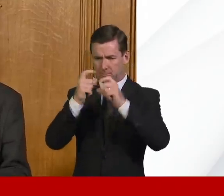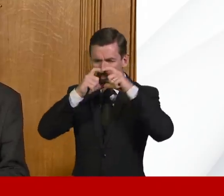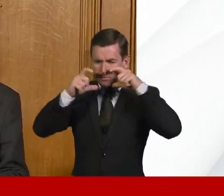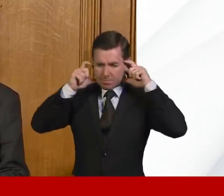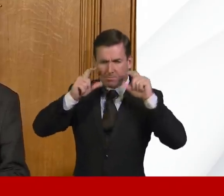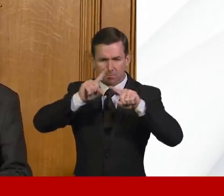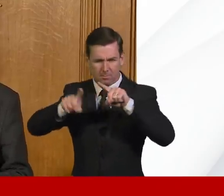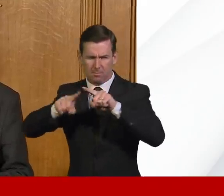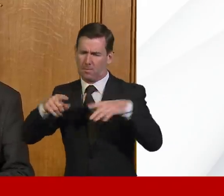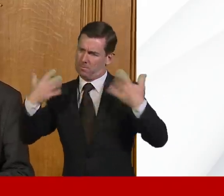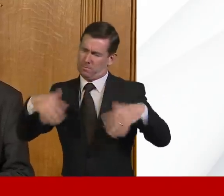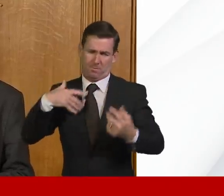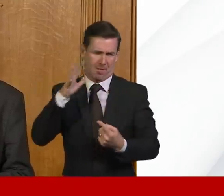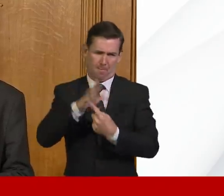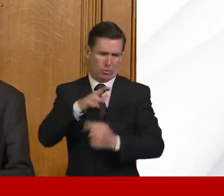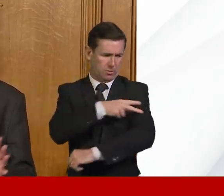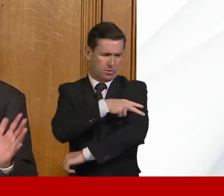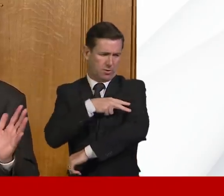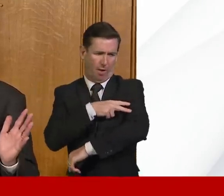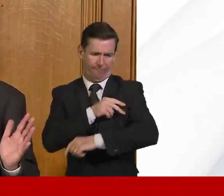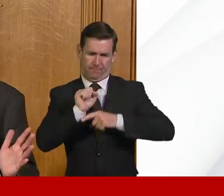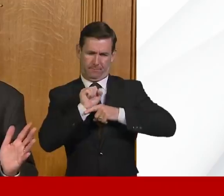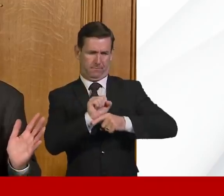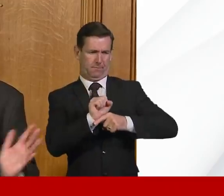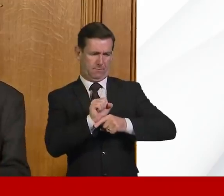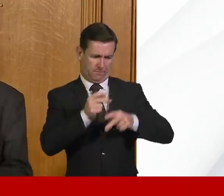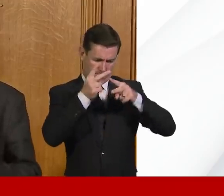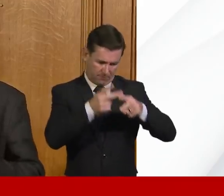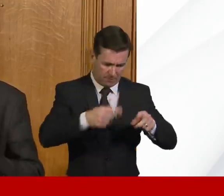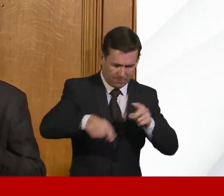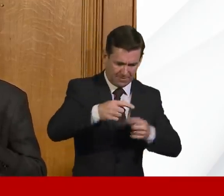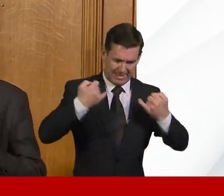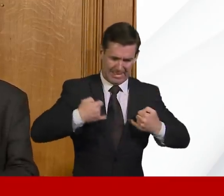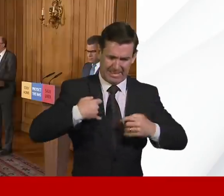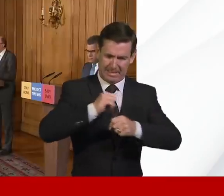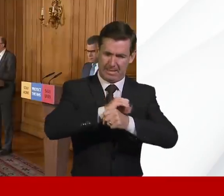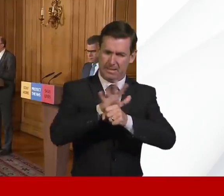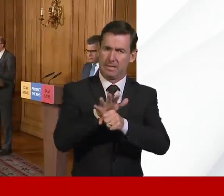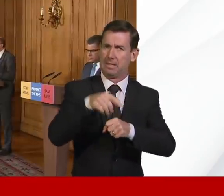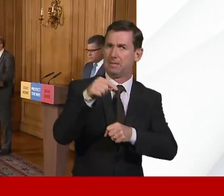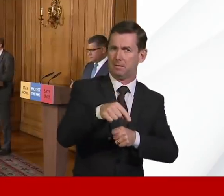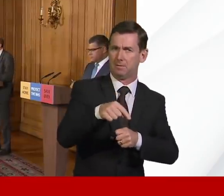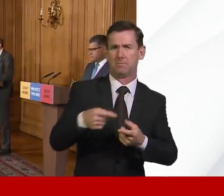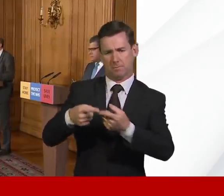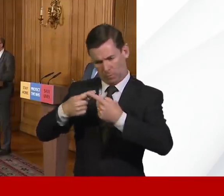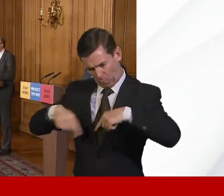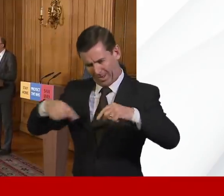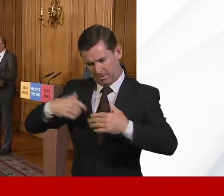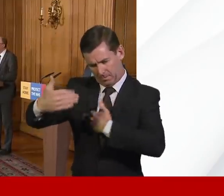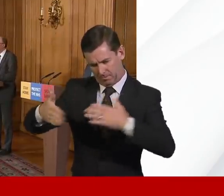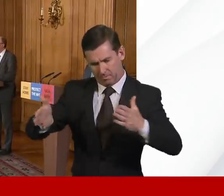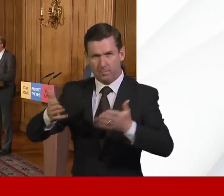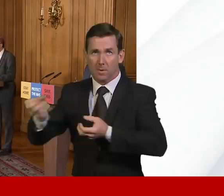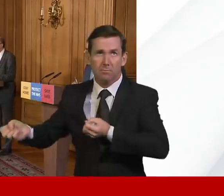and to the protection of staff. So we are putting supplies of PPE out